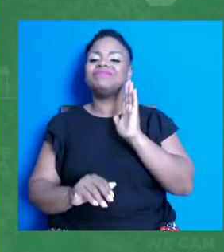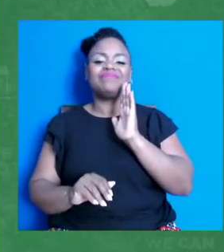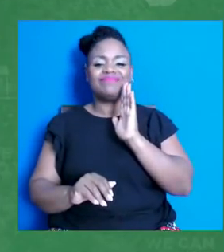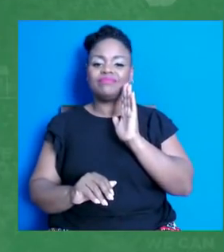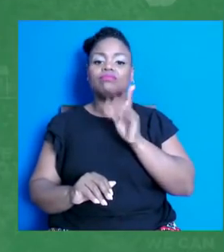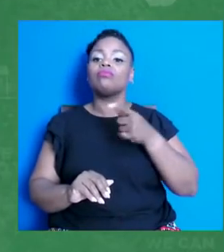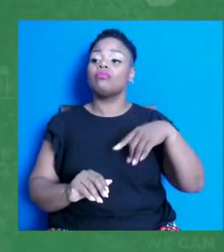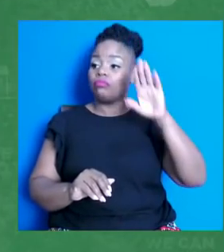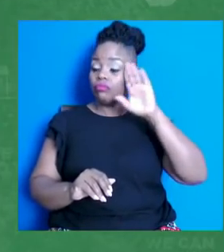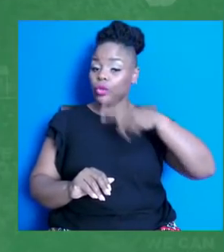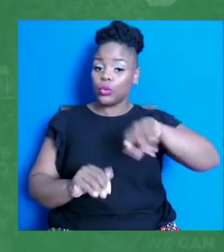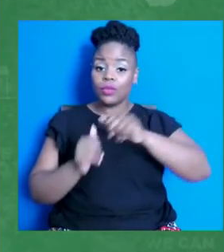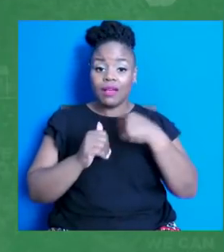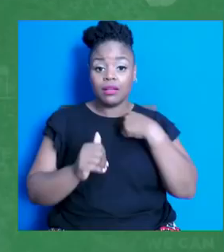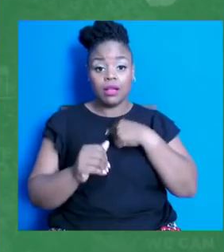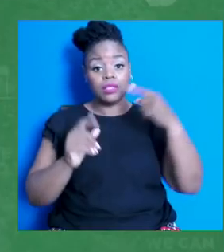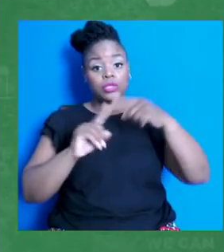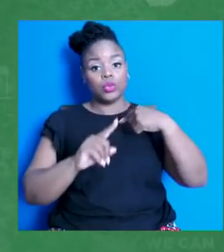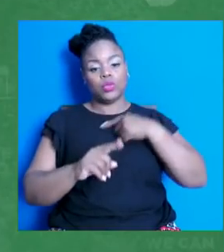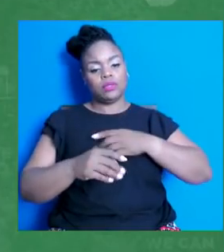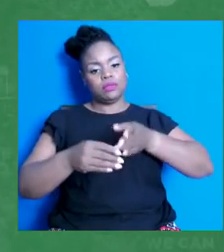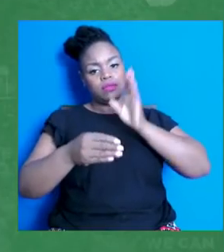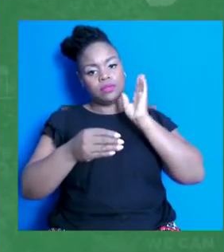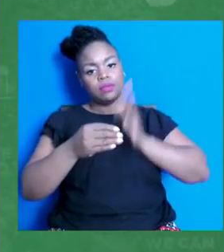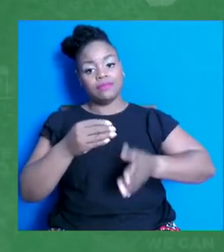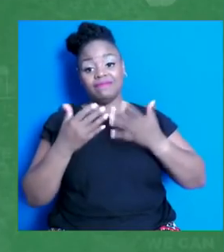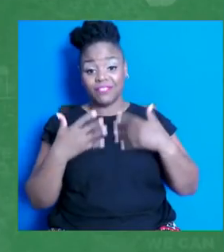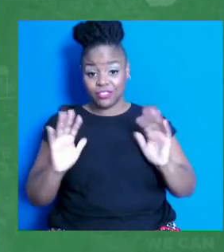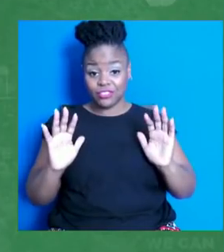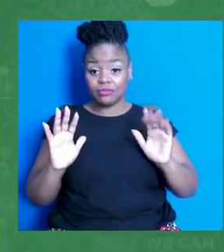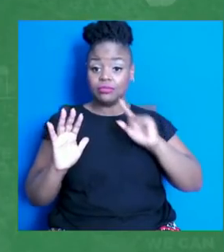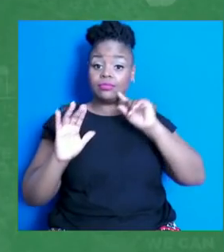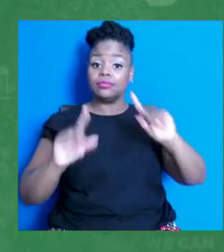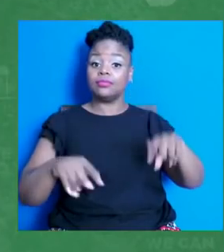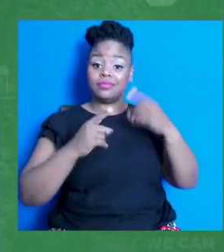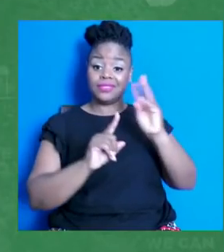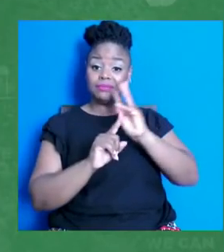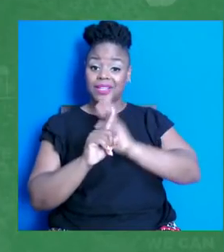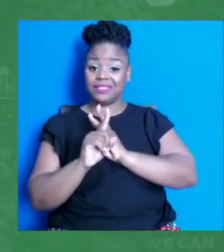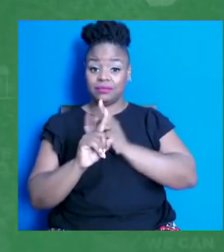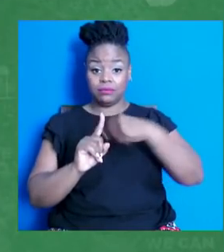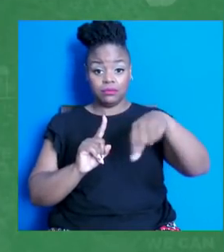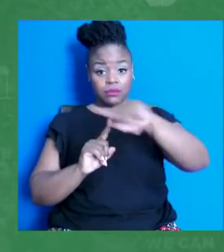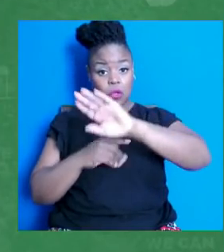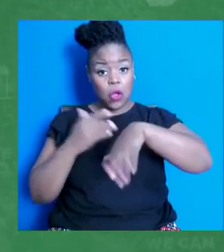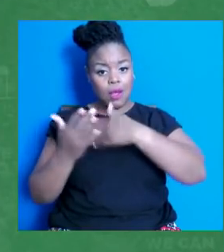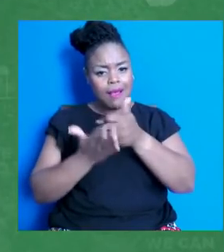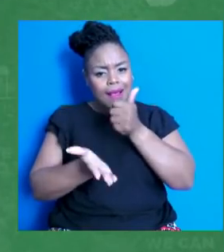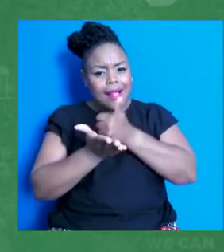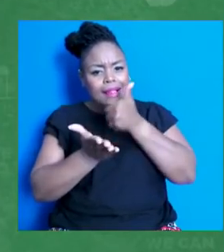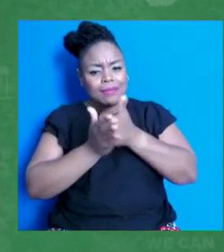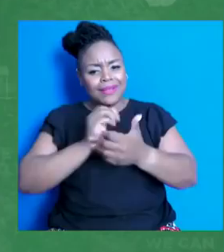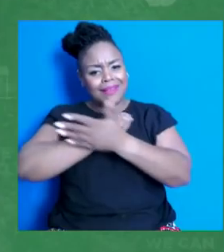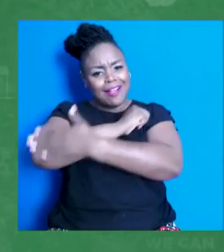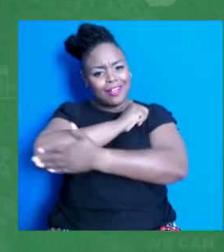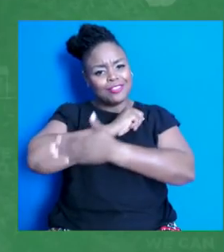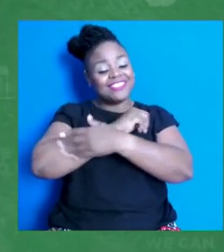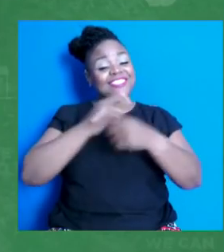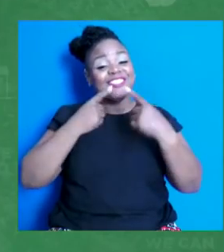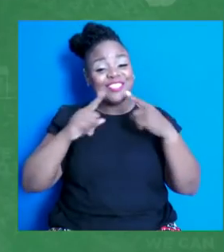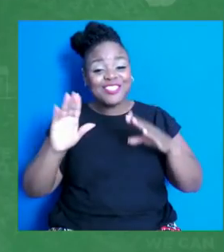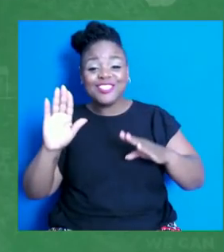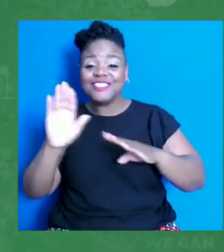Now, over the past six months, you have all helped our country achieve significant progress in the fight against this pandemic.